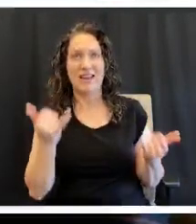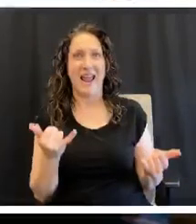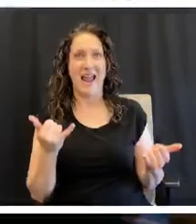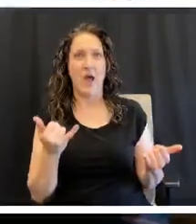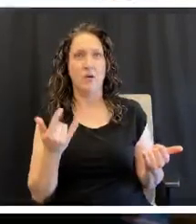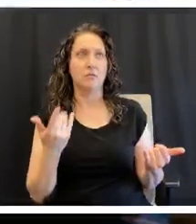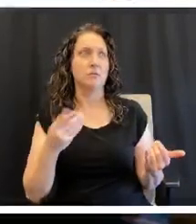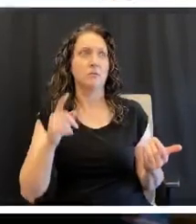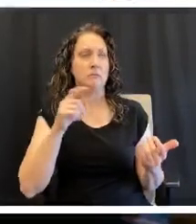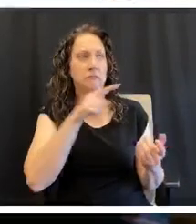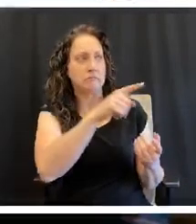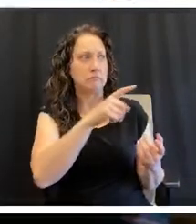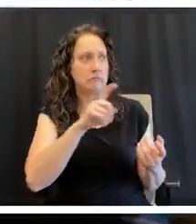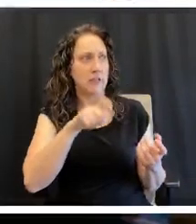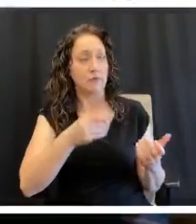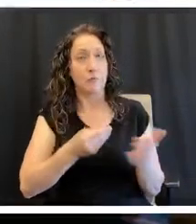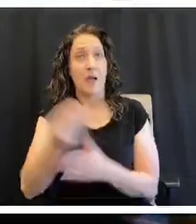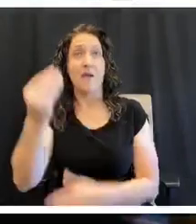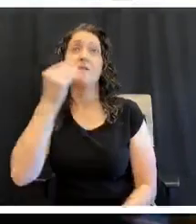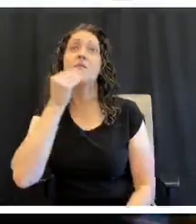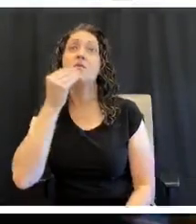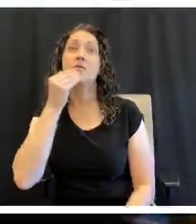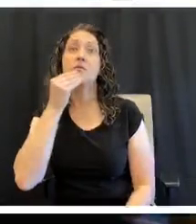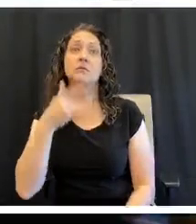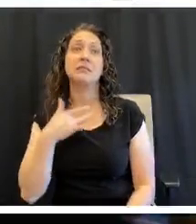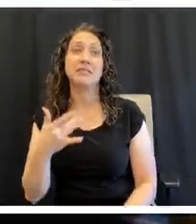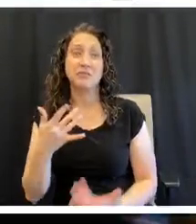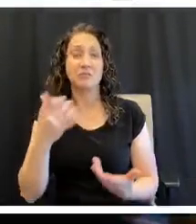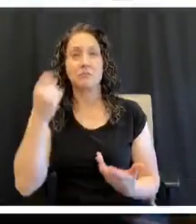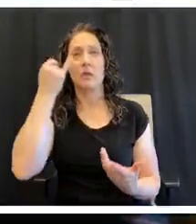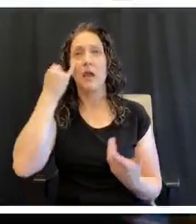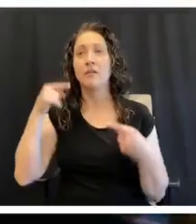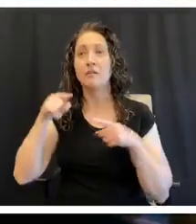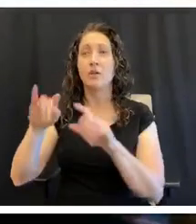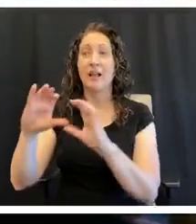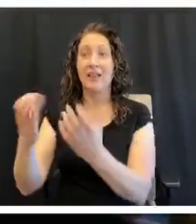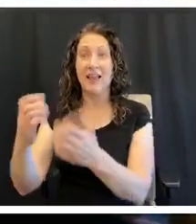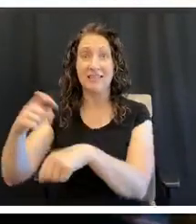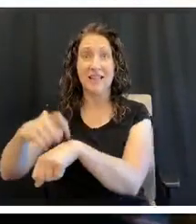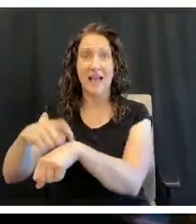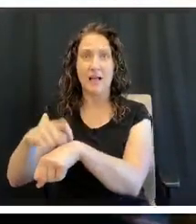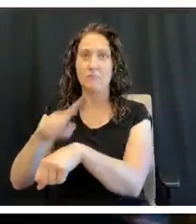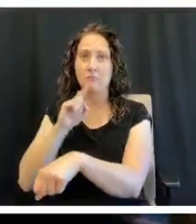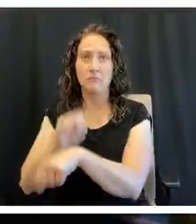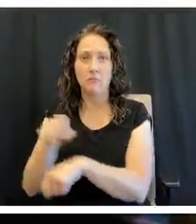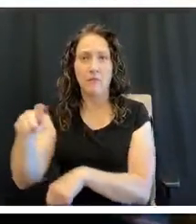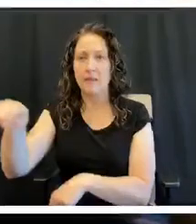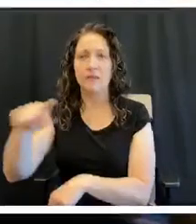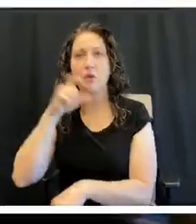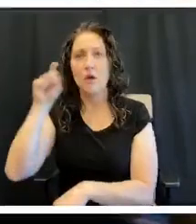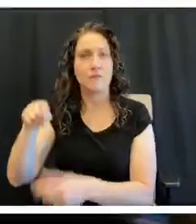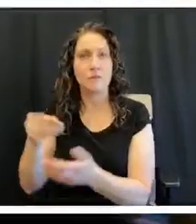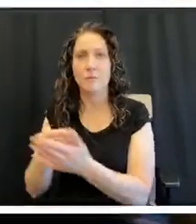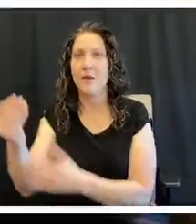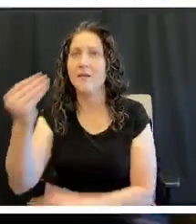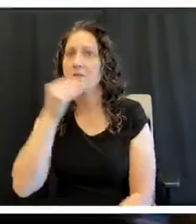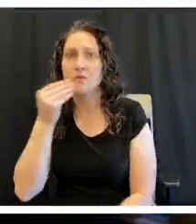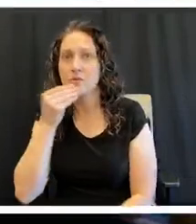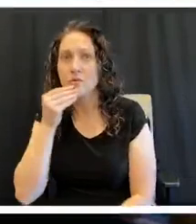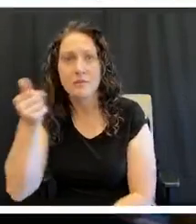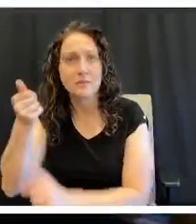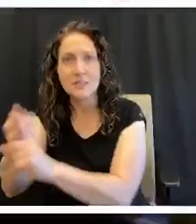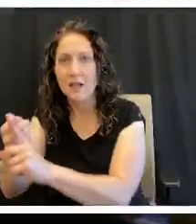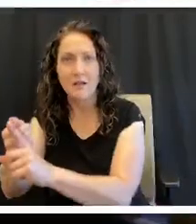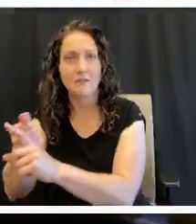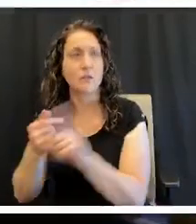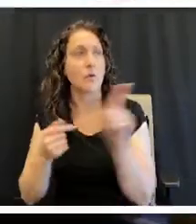go out and buy groceries. Something that normally when they're in classroom, they wouldn't have to worry about doing. And so they had to take a pic, take